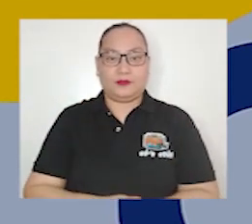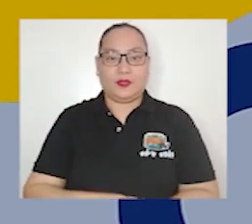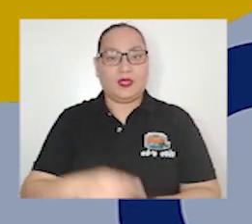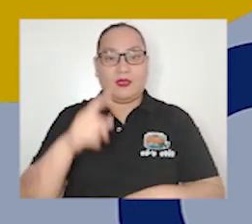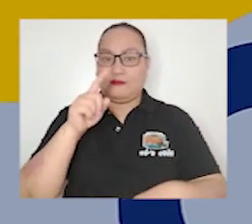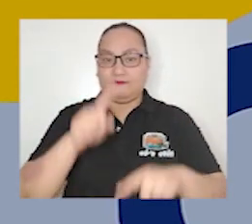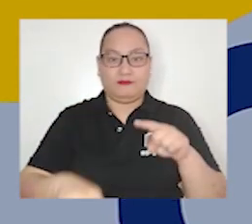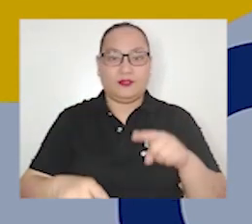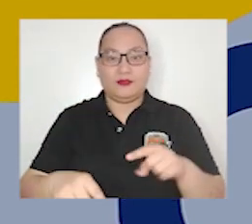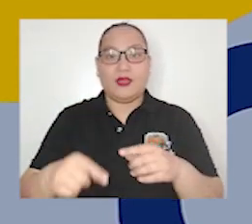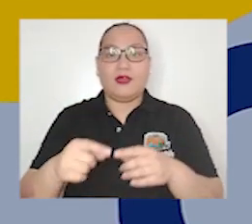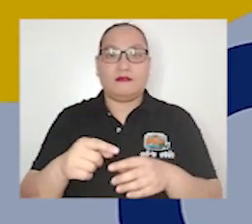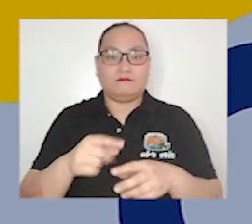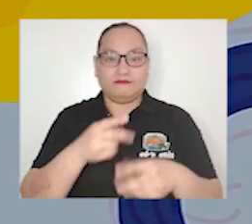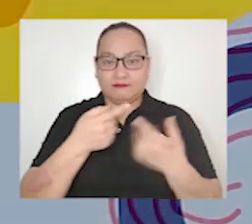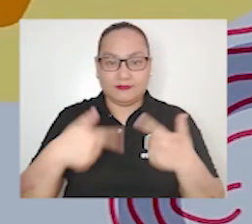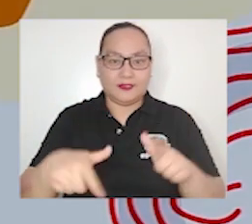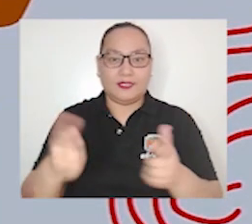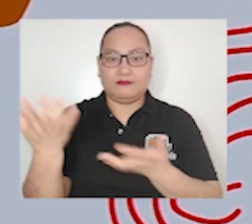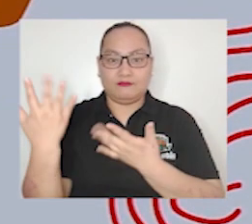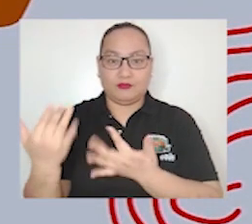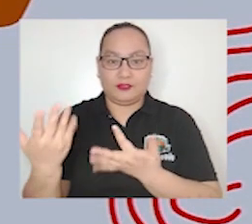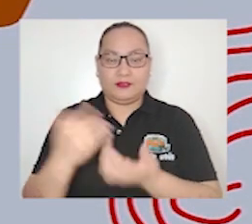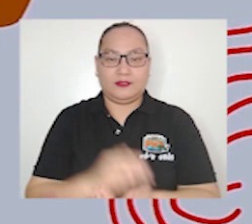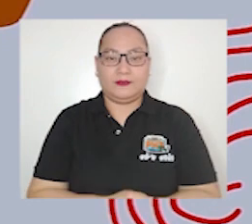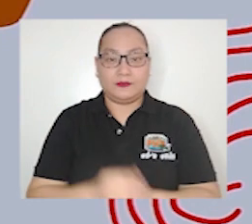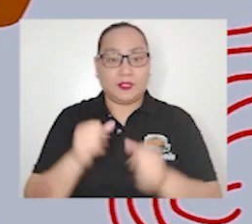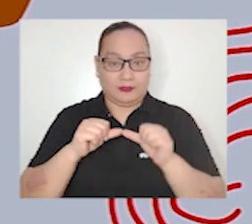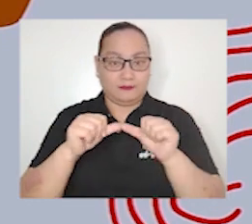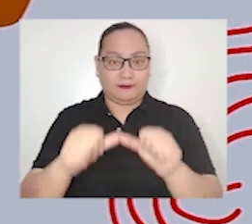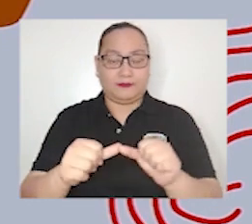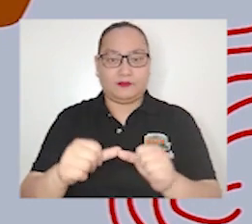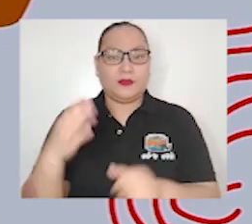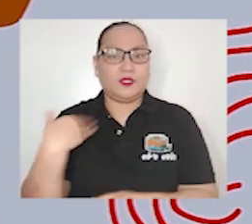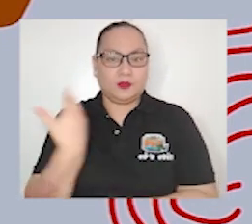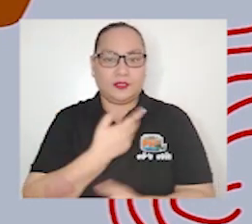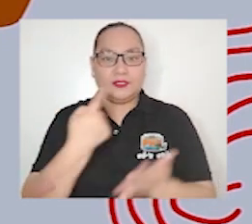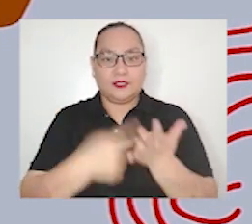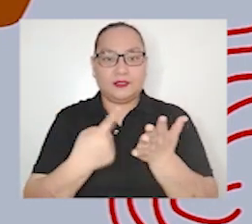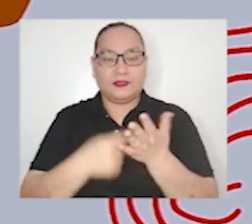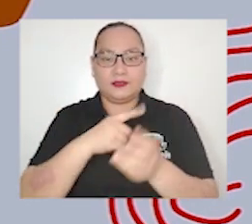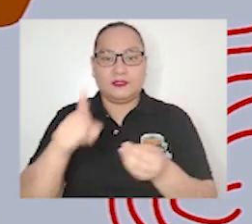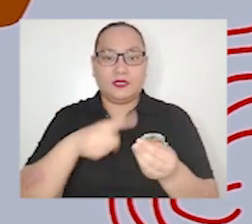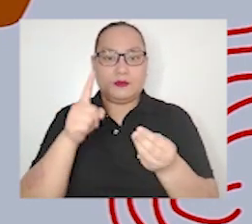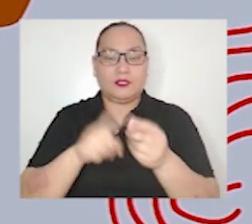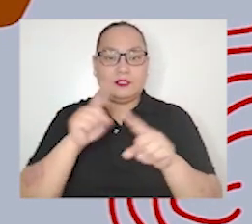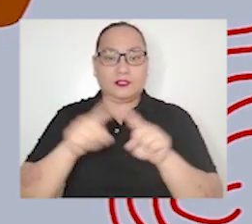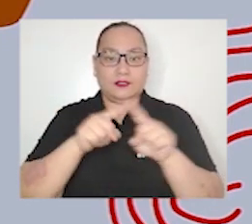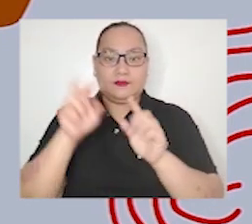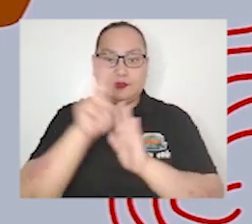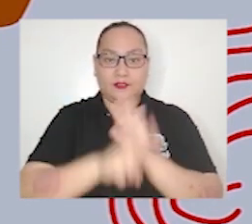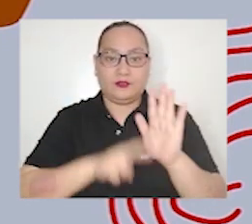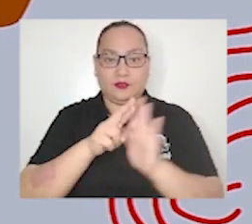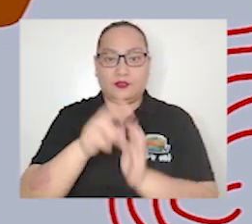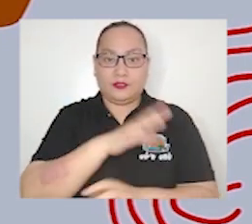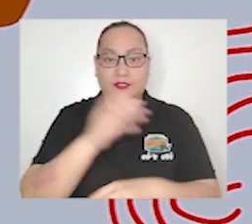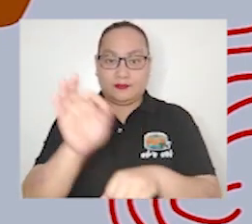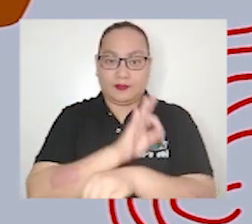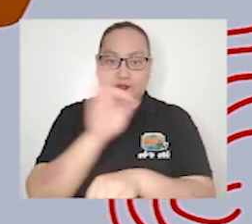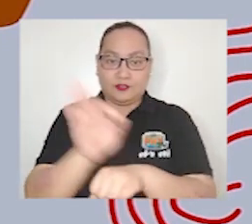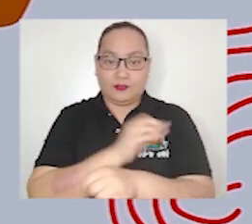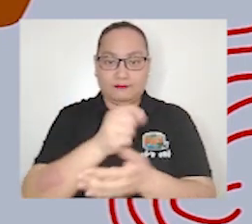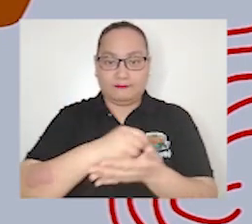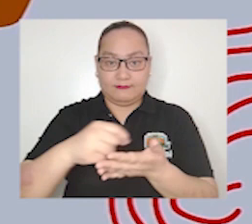we've talked about the different roles and functions of journalists and earlier we've defined the